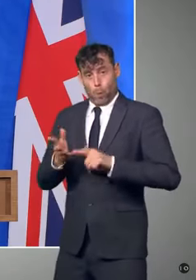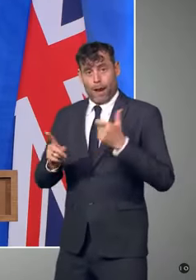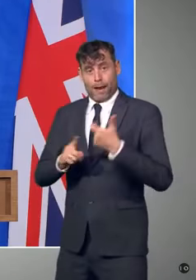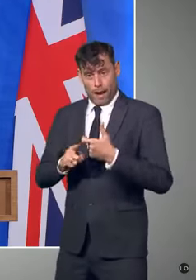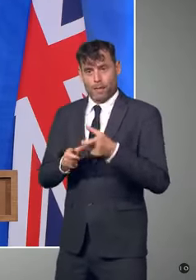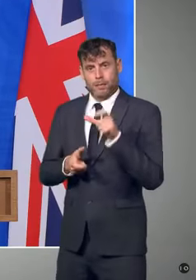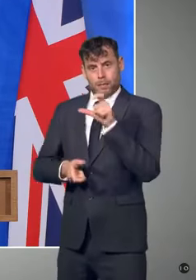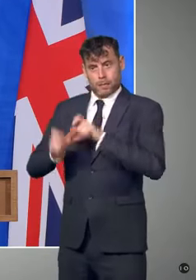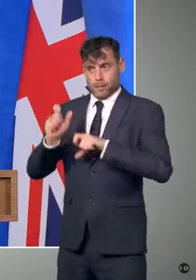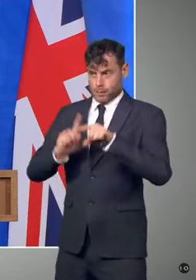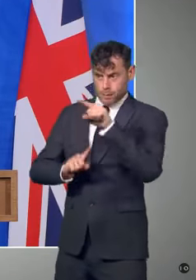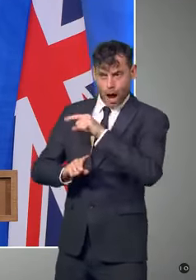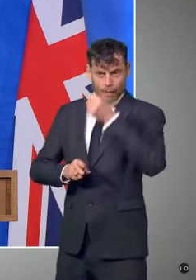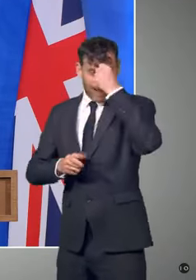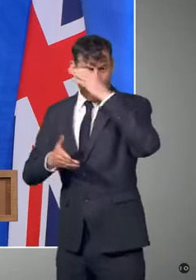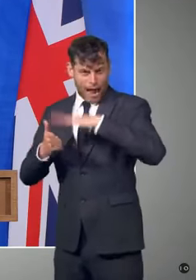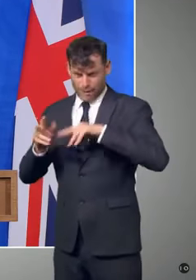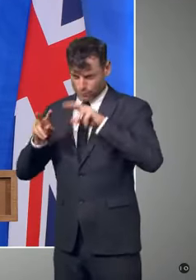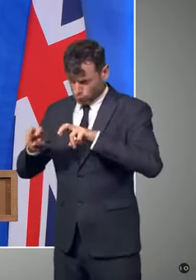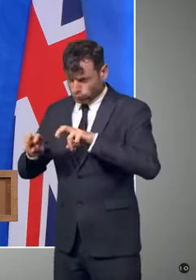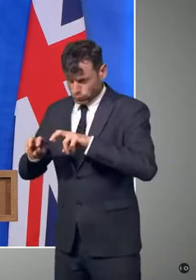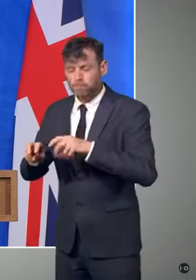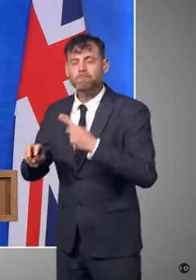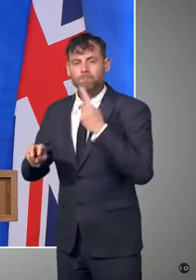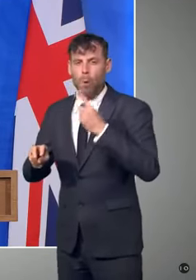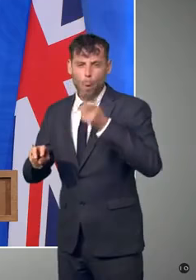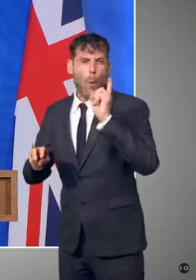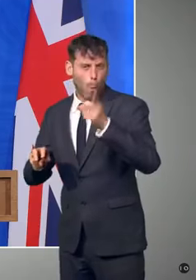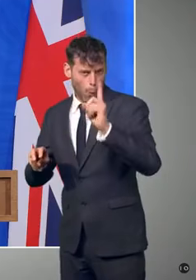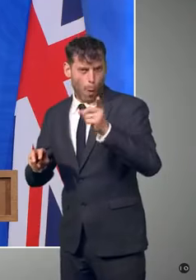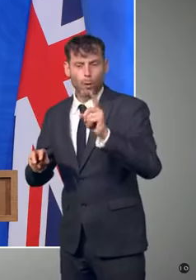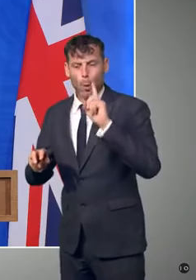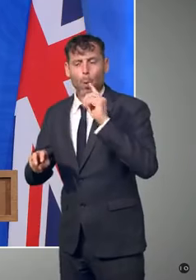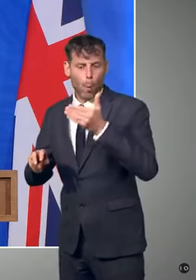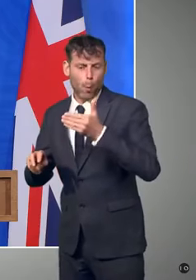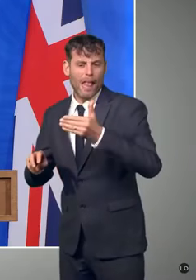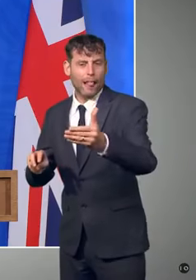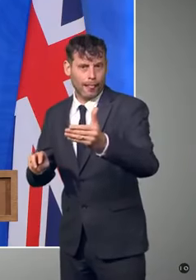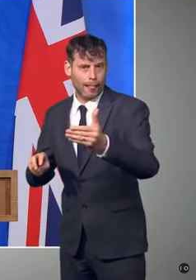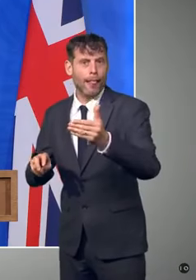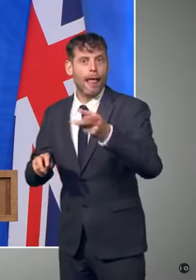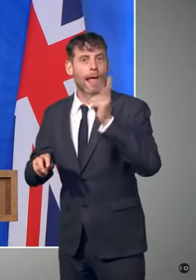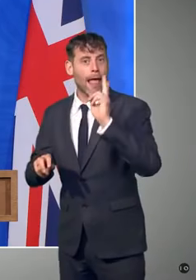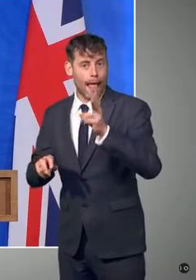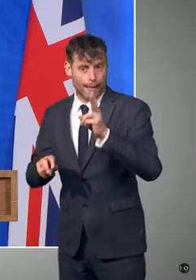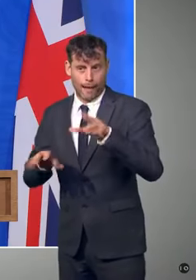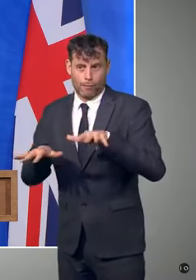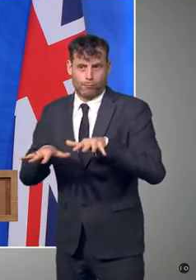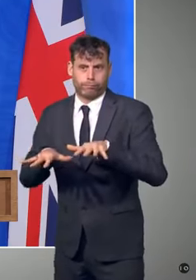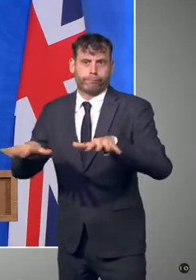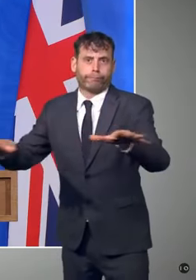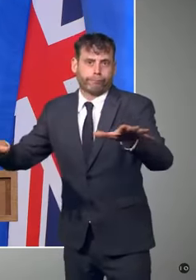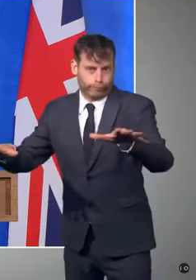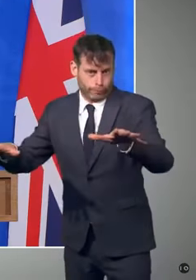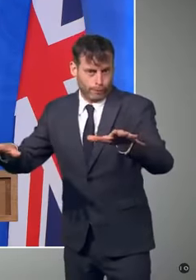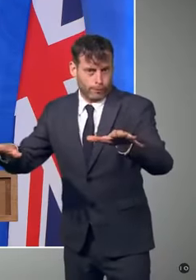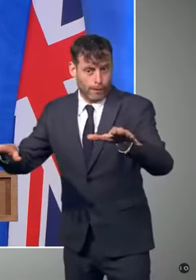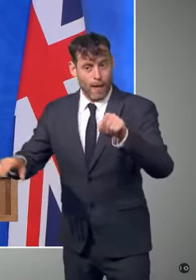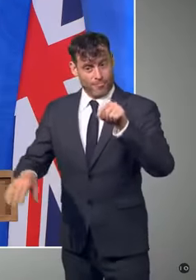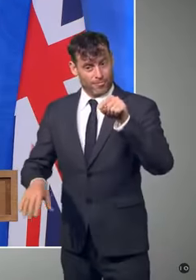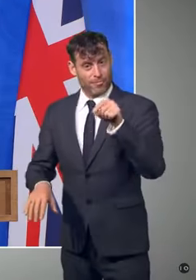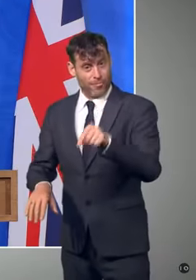will be another wave of COVID at some stage this year. And so we must, as far as possible,